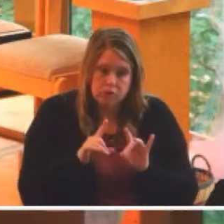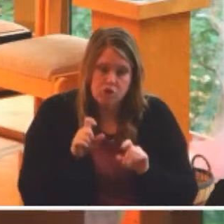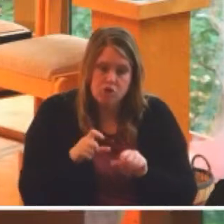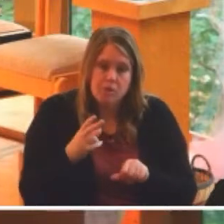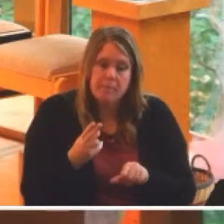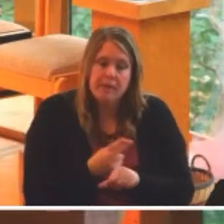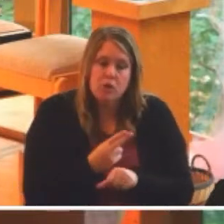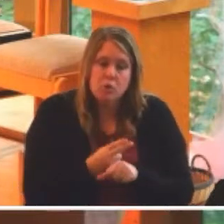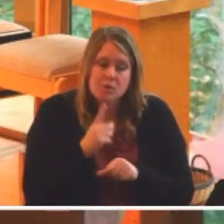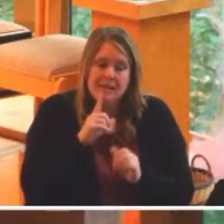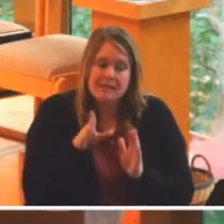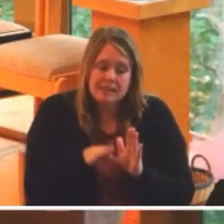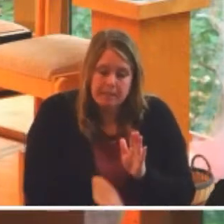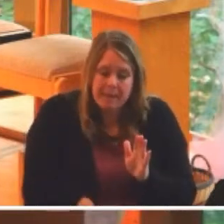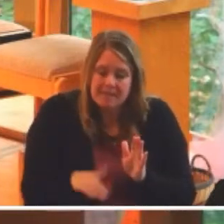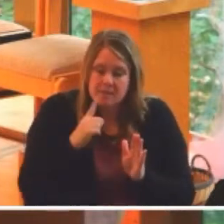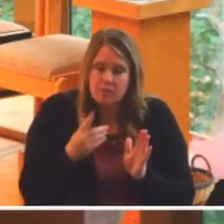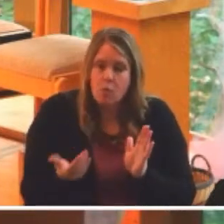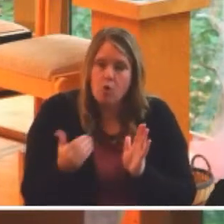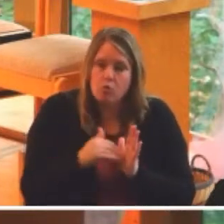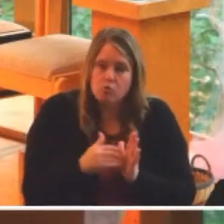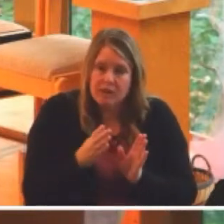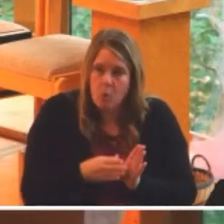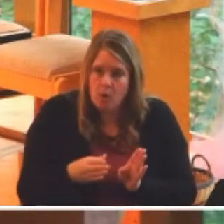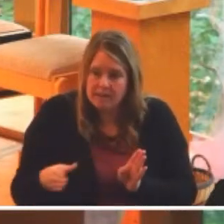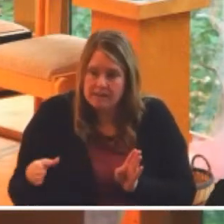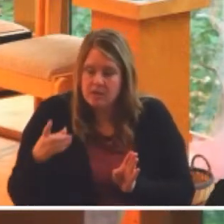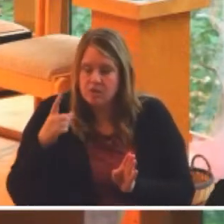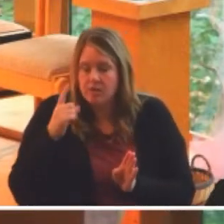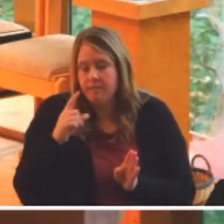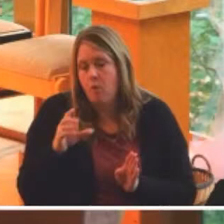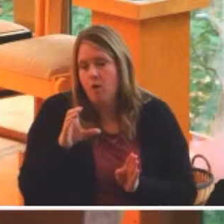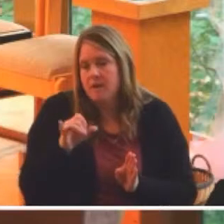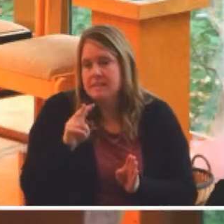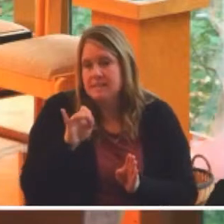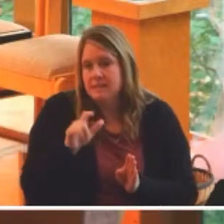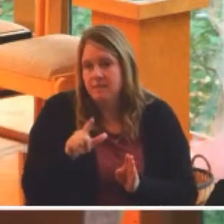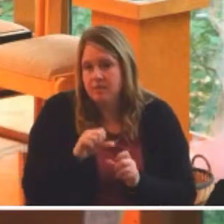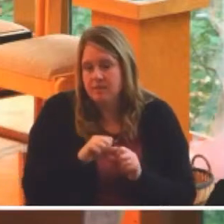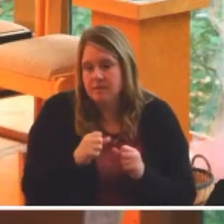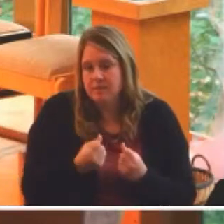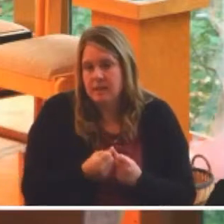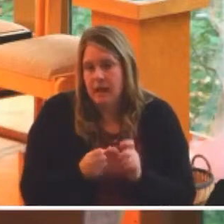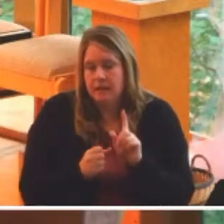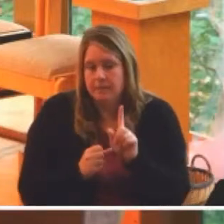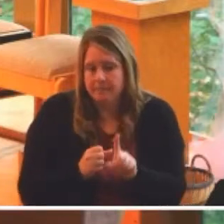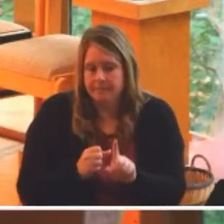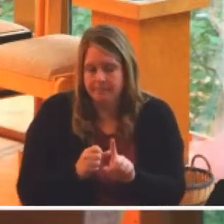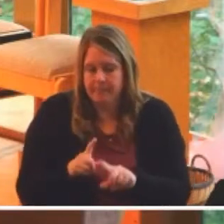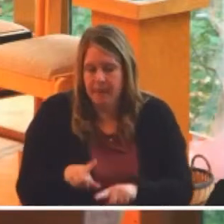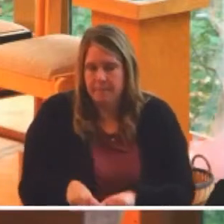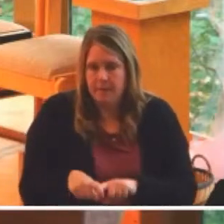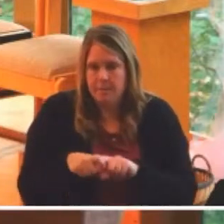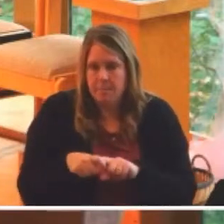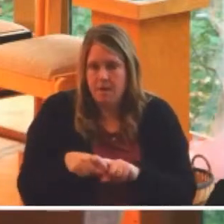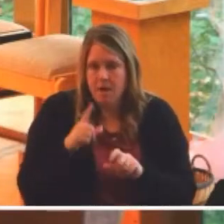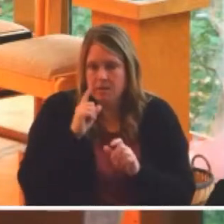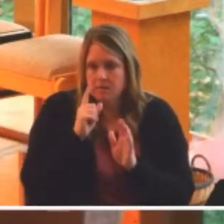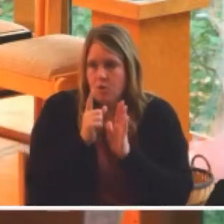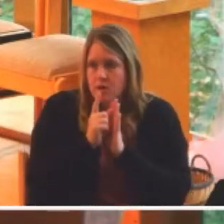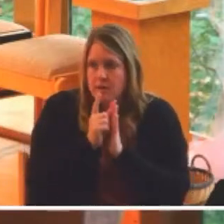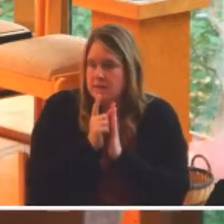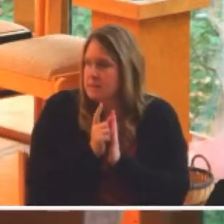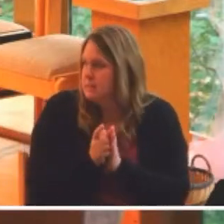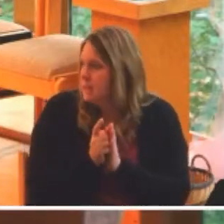be used as the basis for reorganization of civil society. I'm going to pause just for a second so our folks in the sound booth, there's